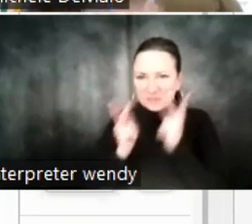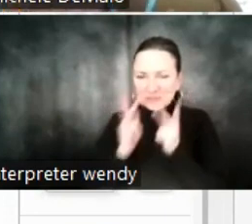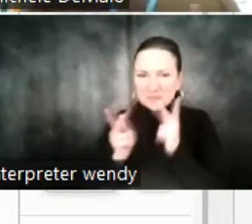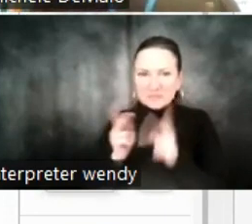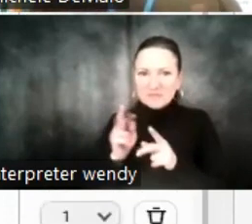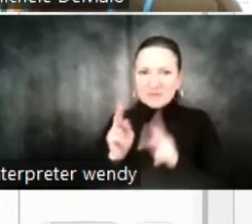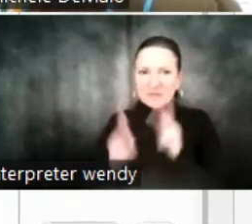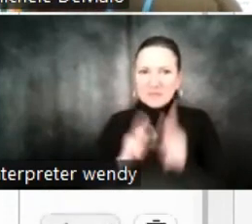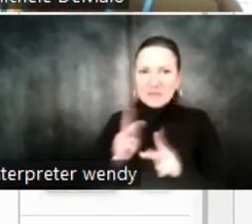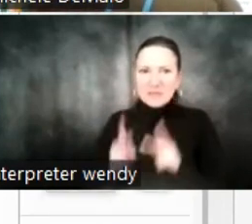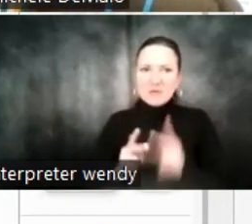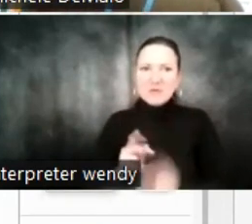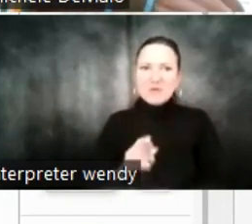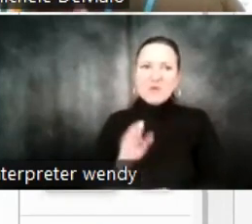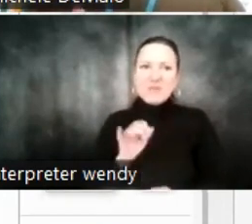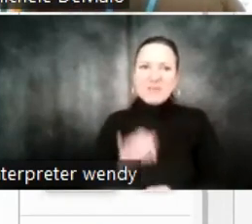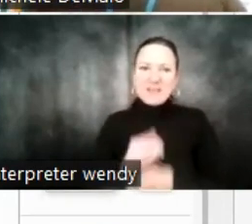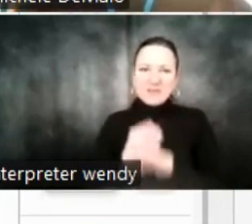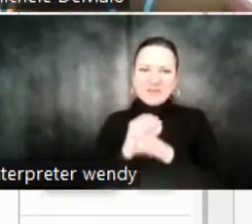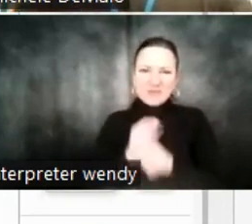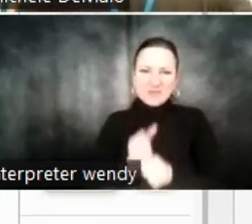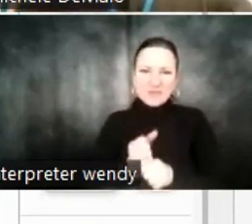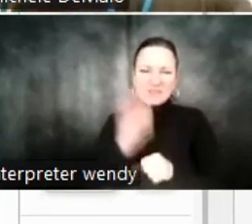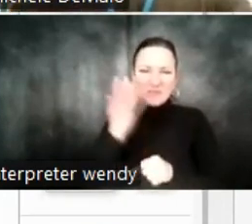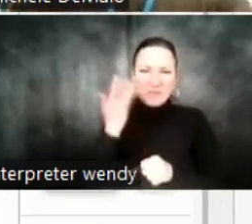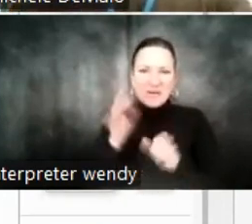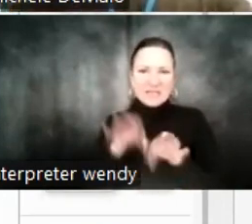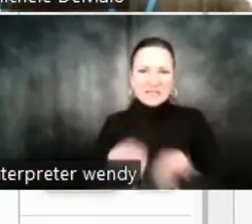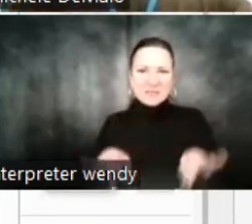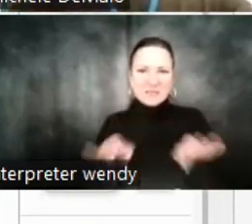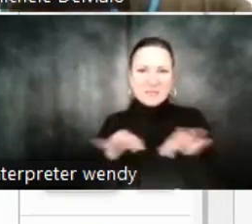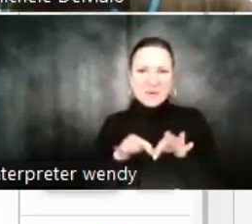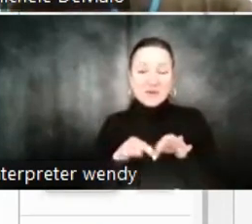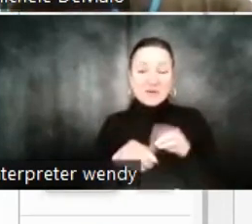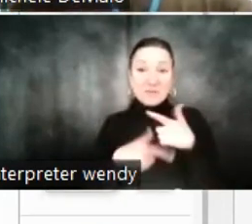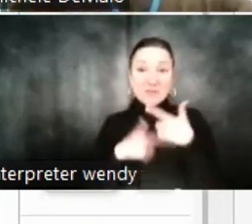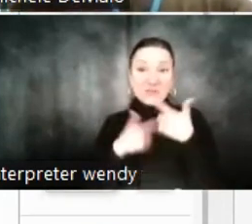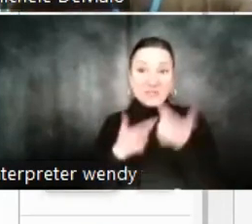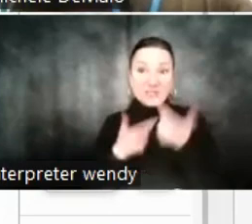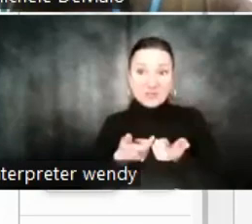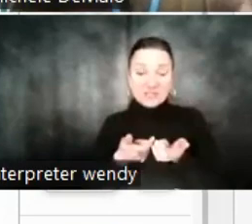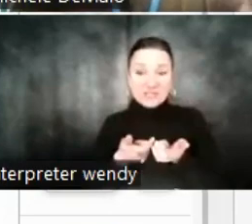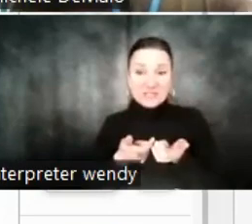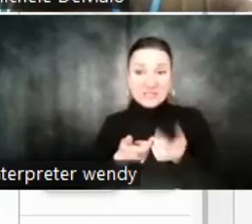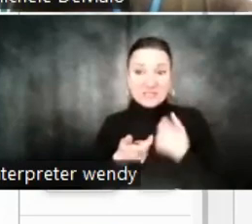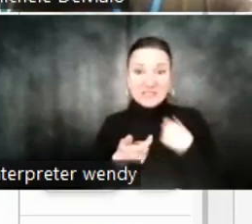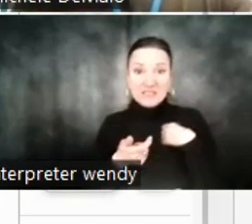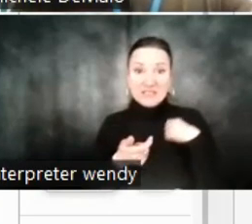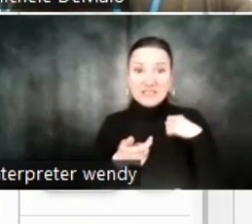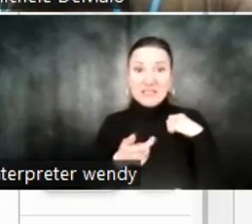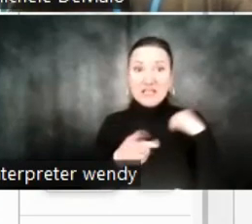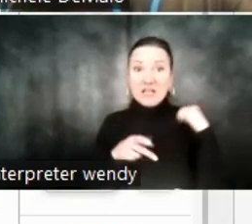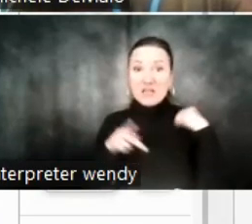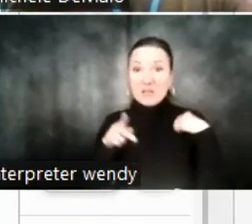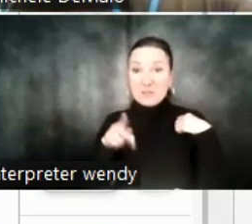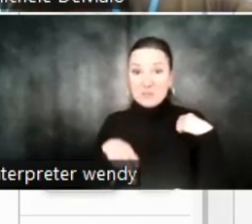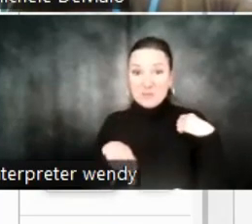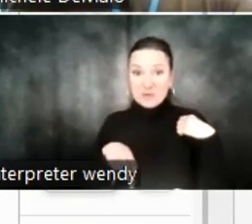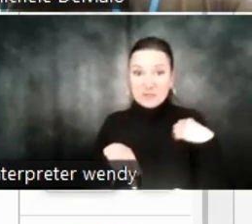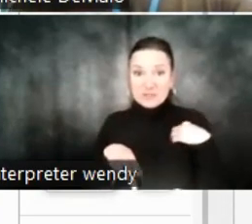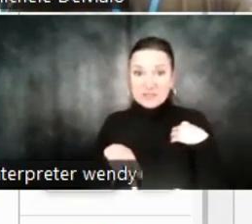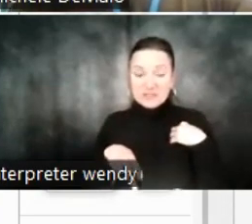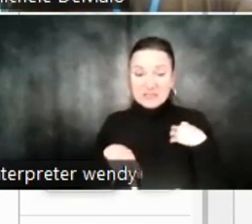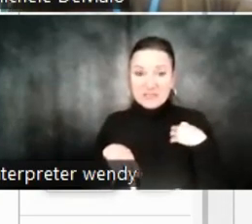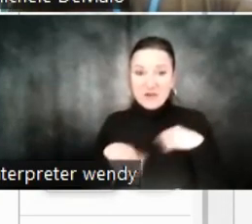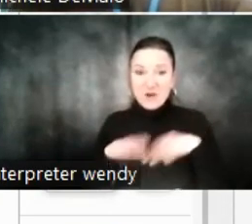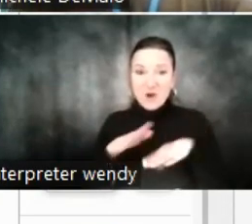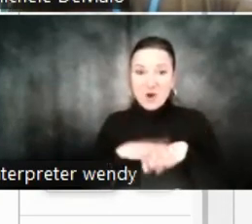it takes a lot of time to kind of build up that trust about why that's important. But what's actually very interesting now, I just realized that person that was advertising on this page, they're actually a wood brand.